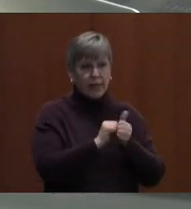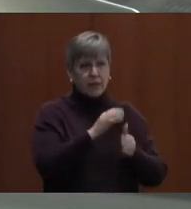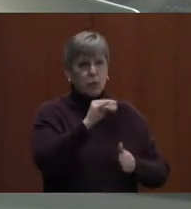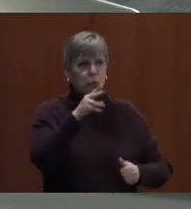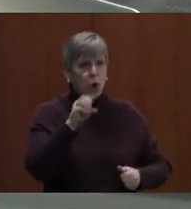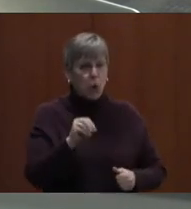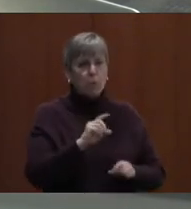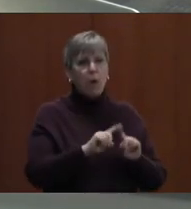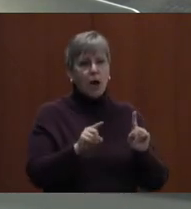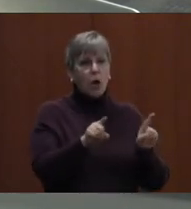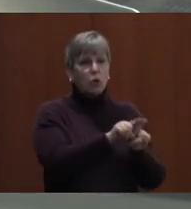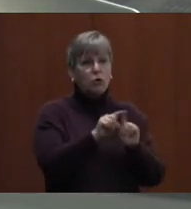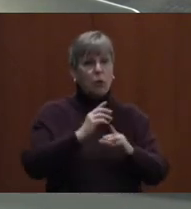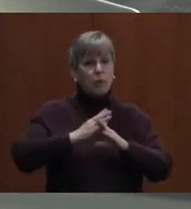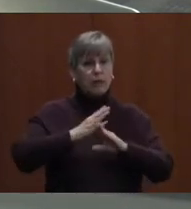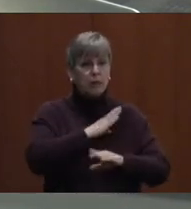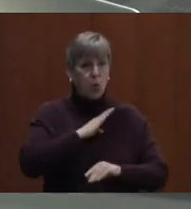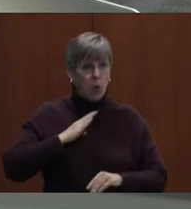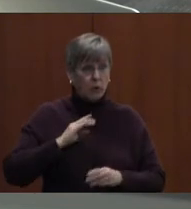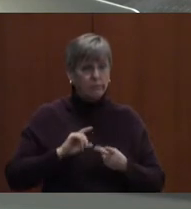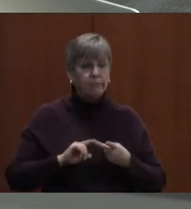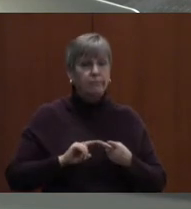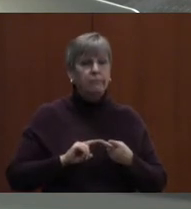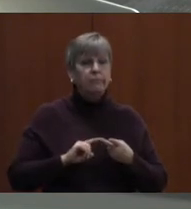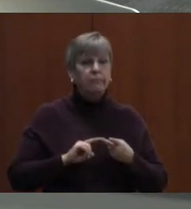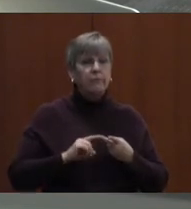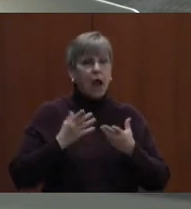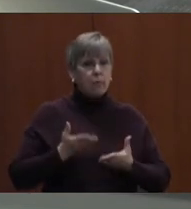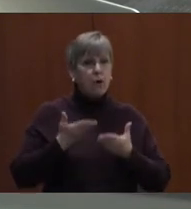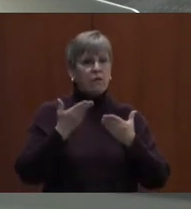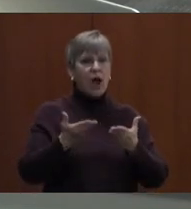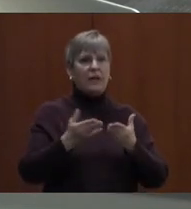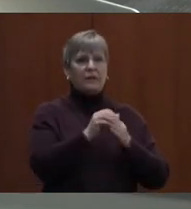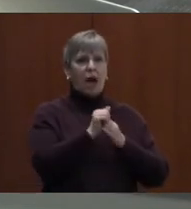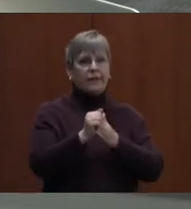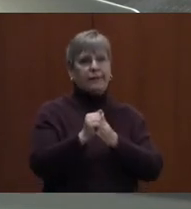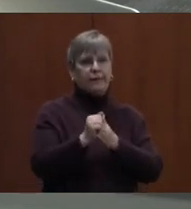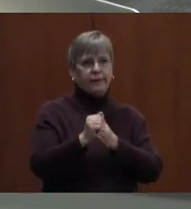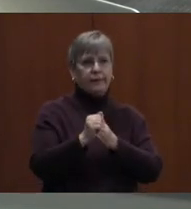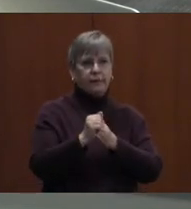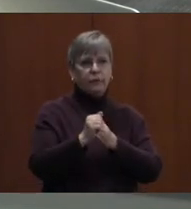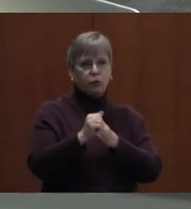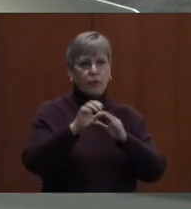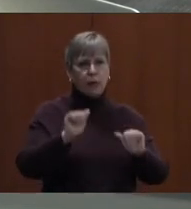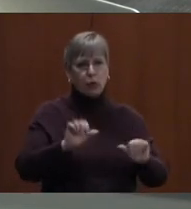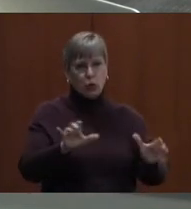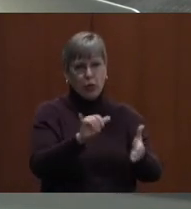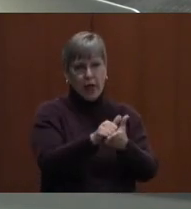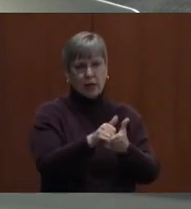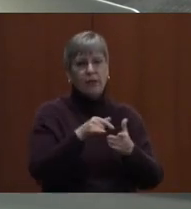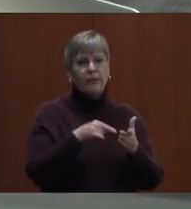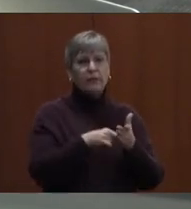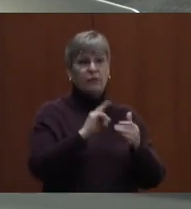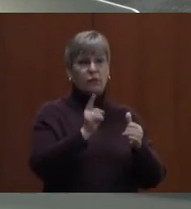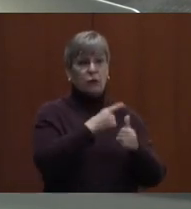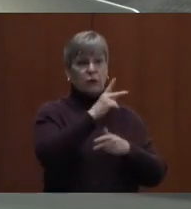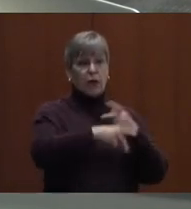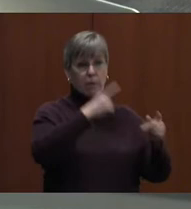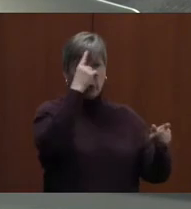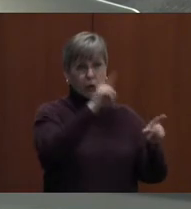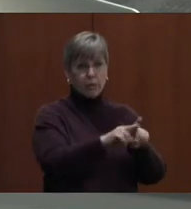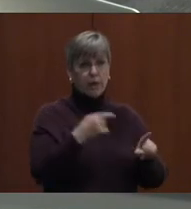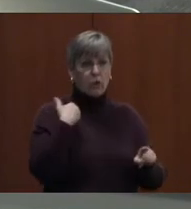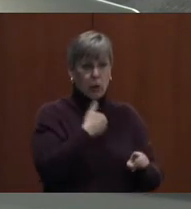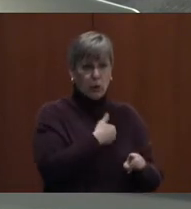But it also protects the board and provides some framework with which the Booster Club can do that. This is the first of such an agreement. We would